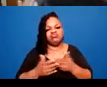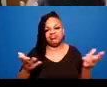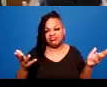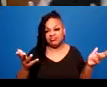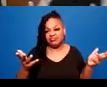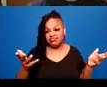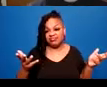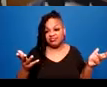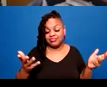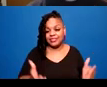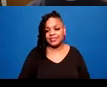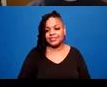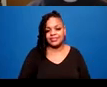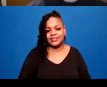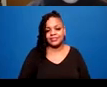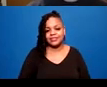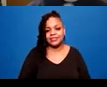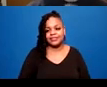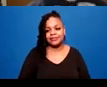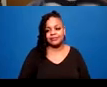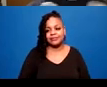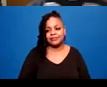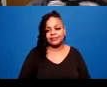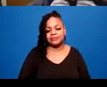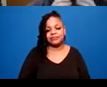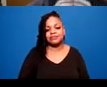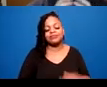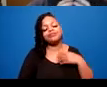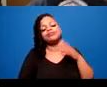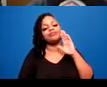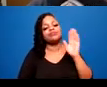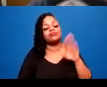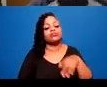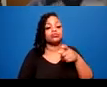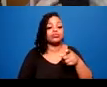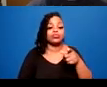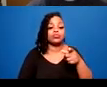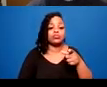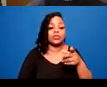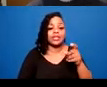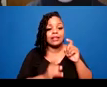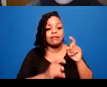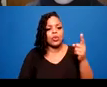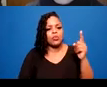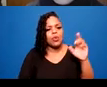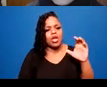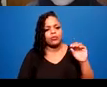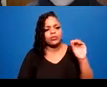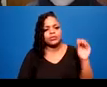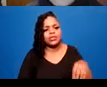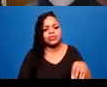a hundred percent. How about giving 90% and then keeping holding on to 10% so that you can make it to the next day.